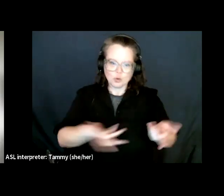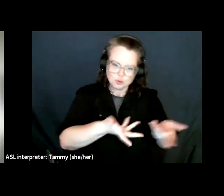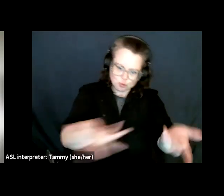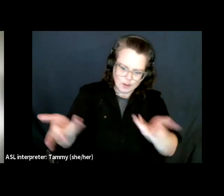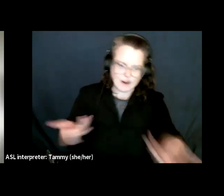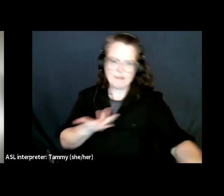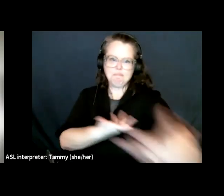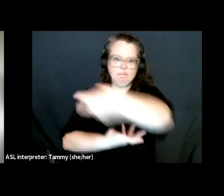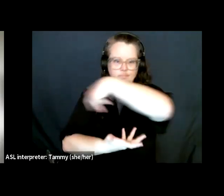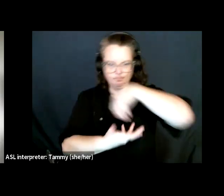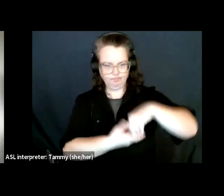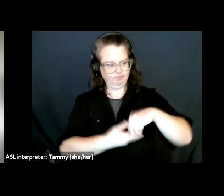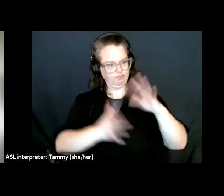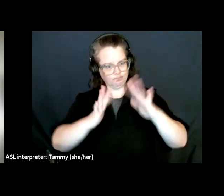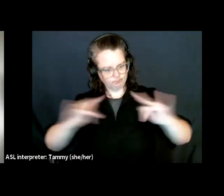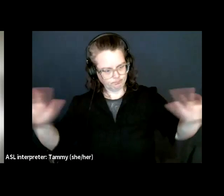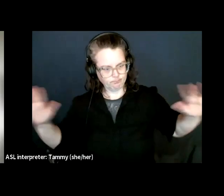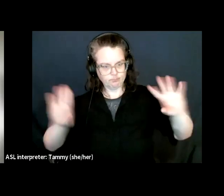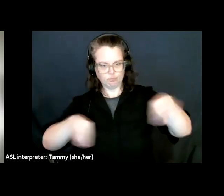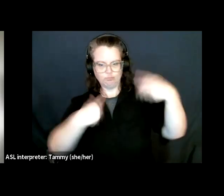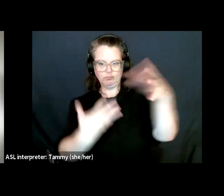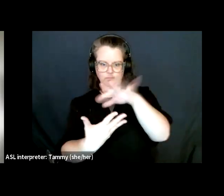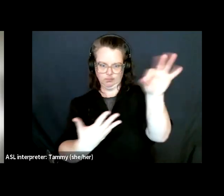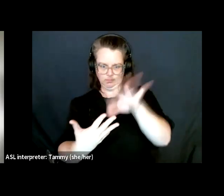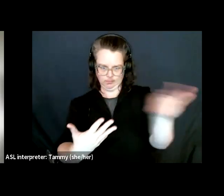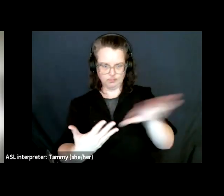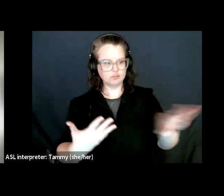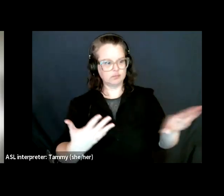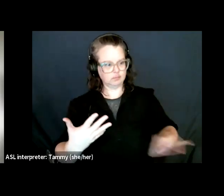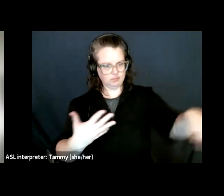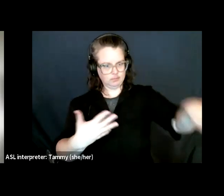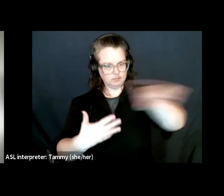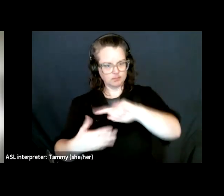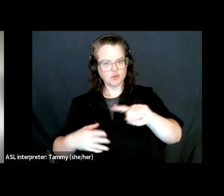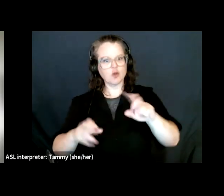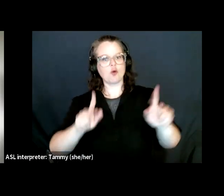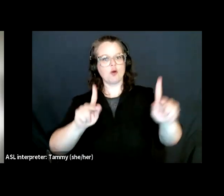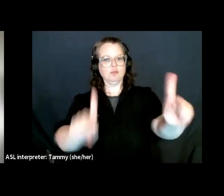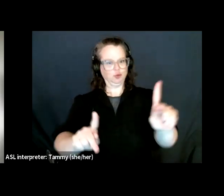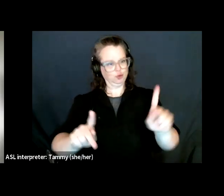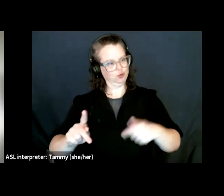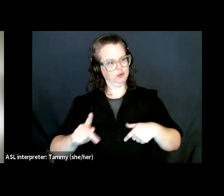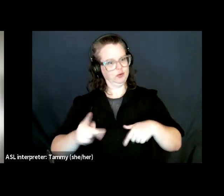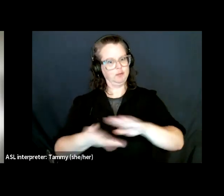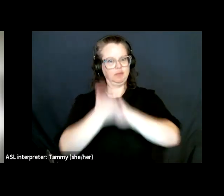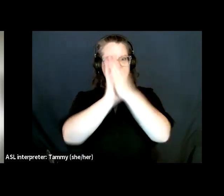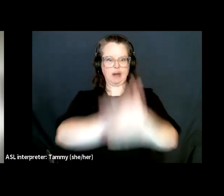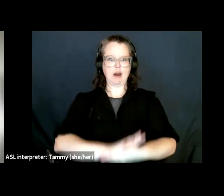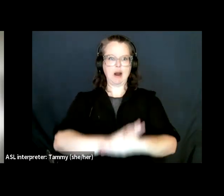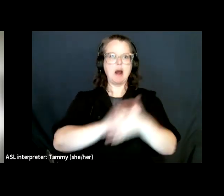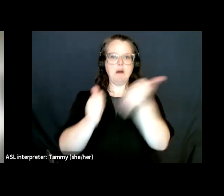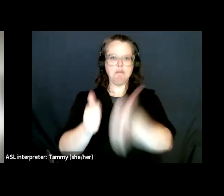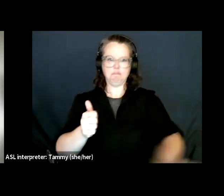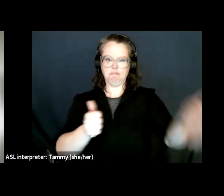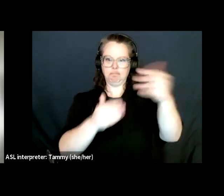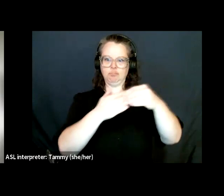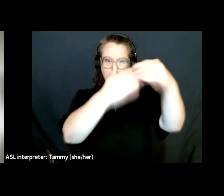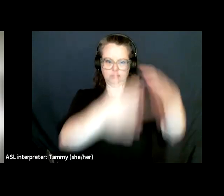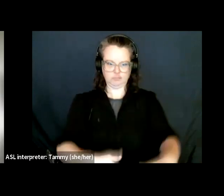And in spirit of that acknowledgement, I confirm BookNet and my own responsibility